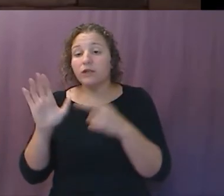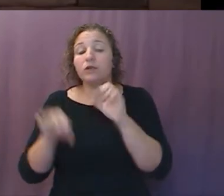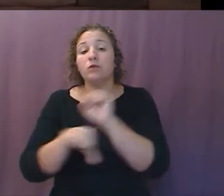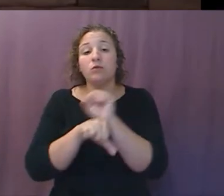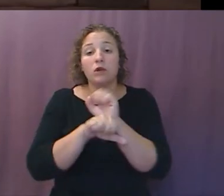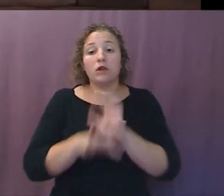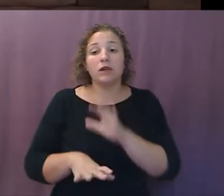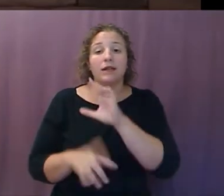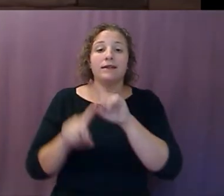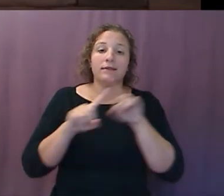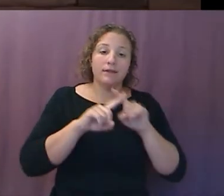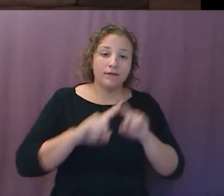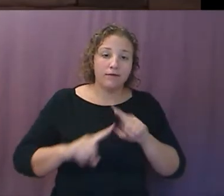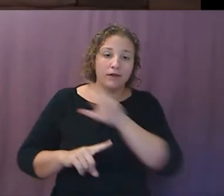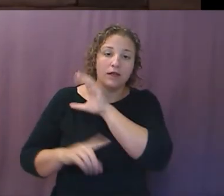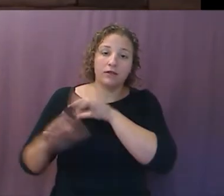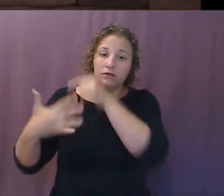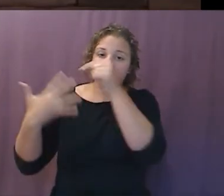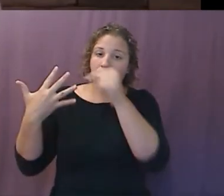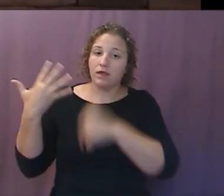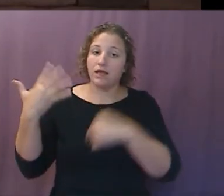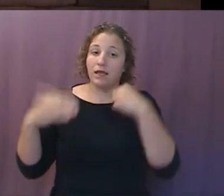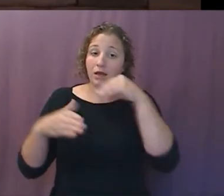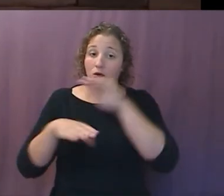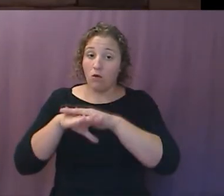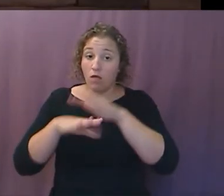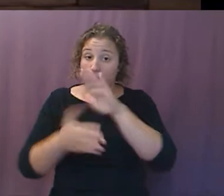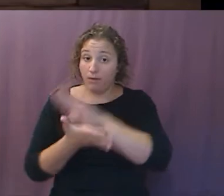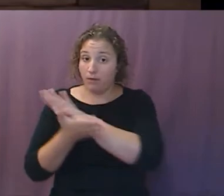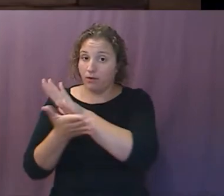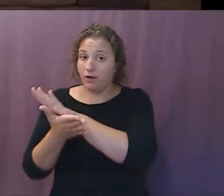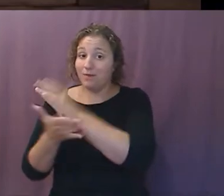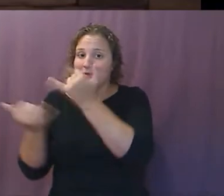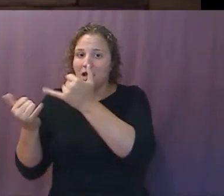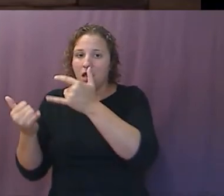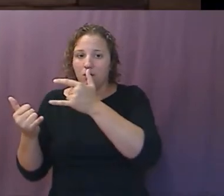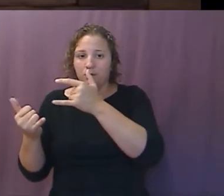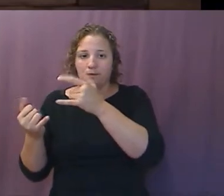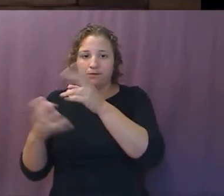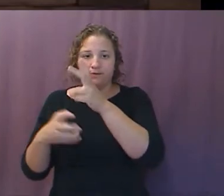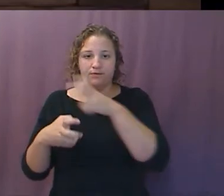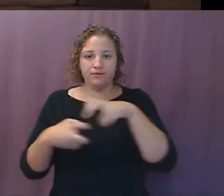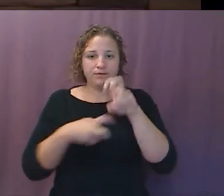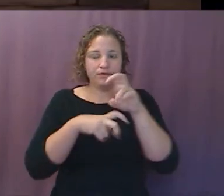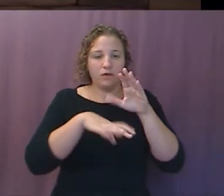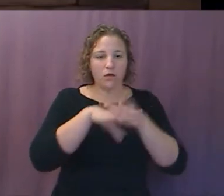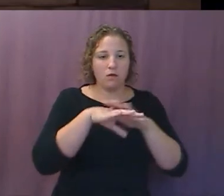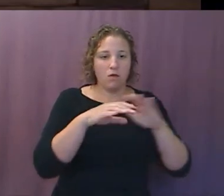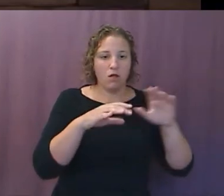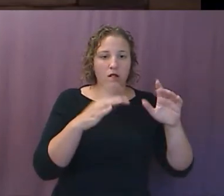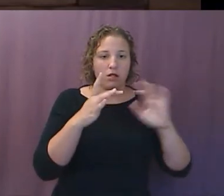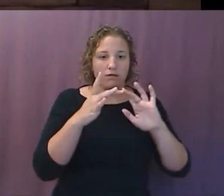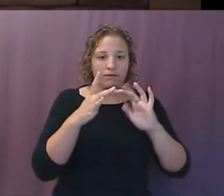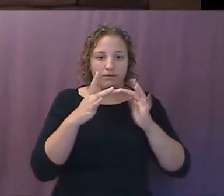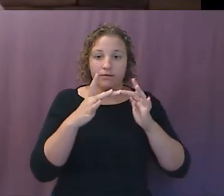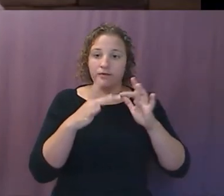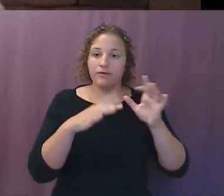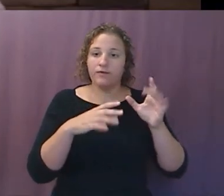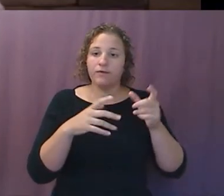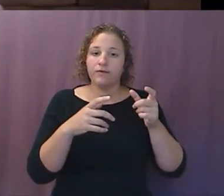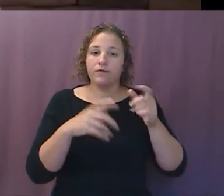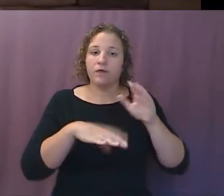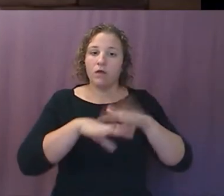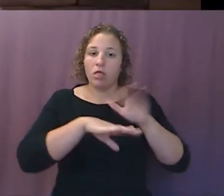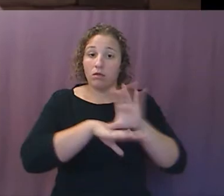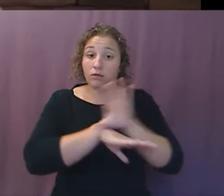characteristics. And it used to be on paper. And what they've done is they've actually moved this now to essentially an electronic form. In